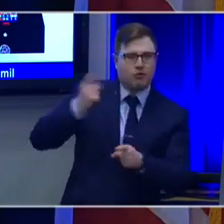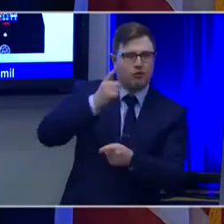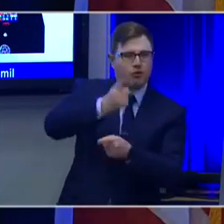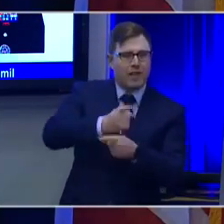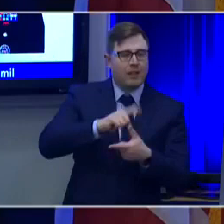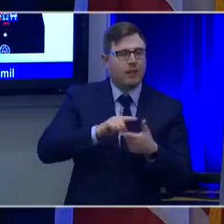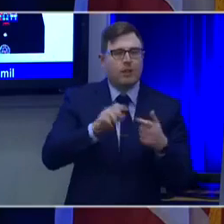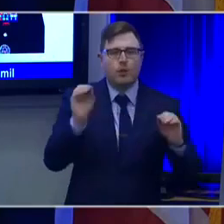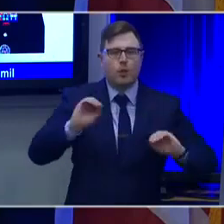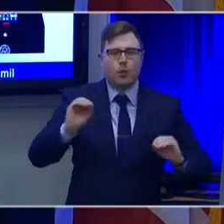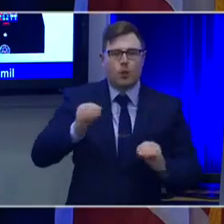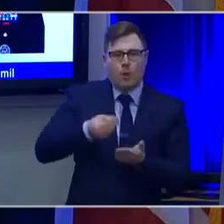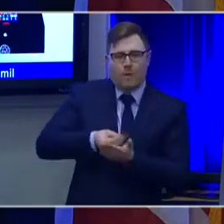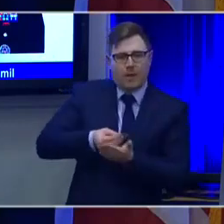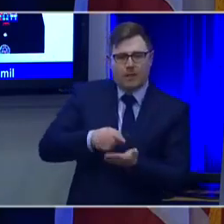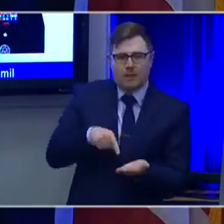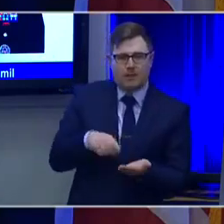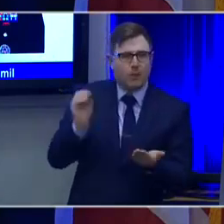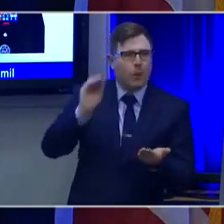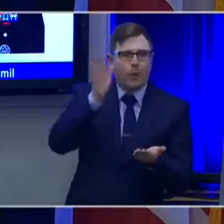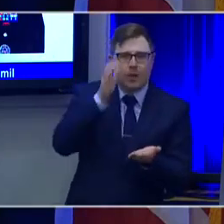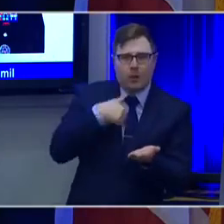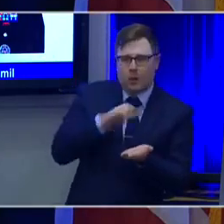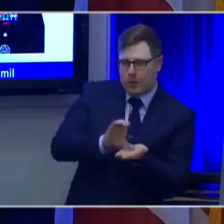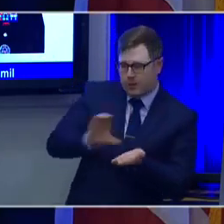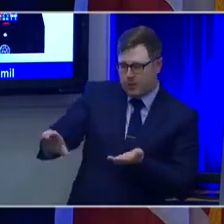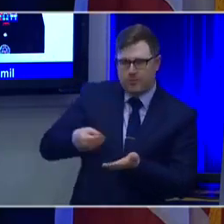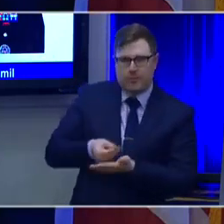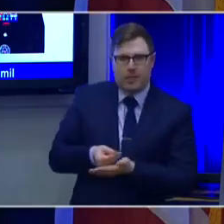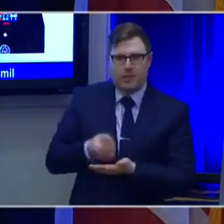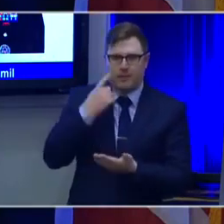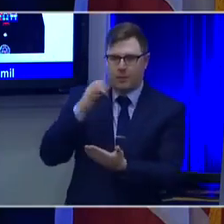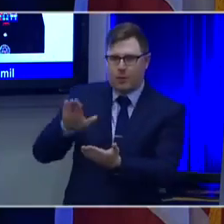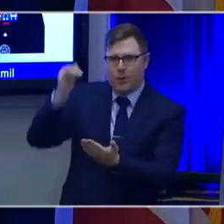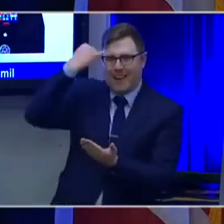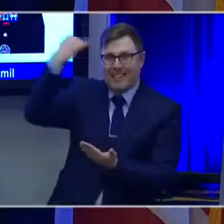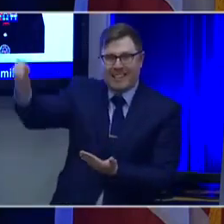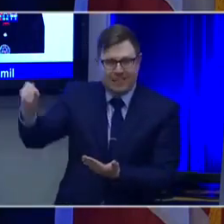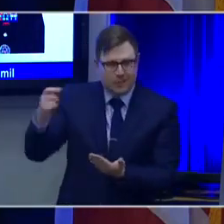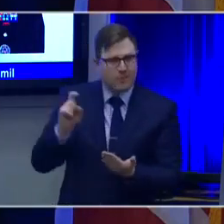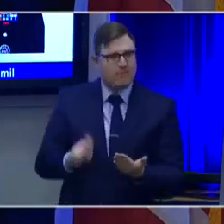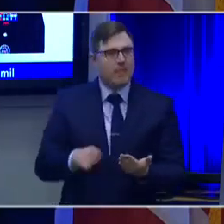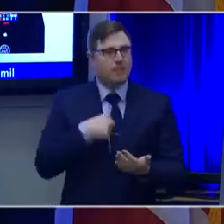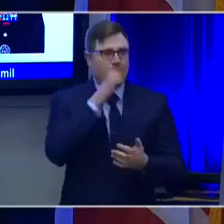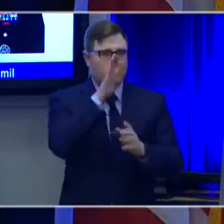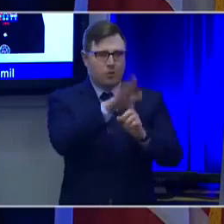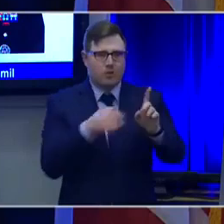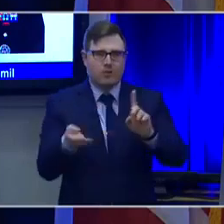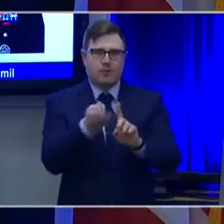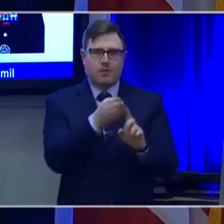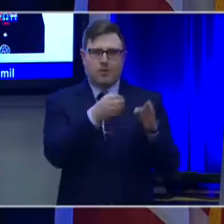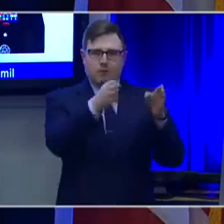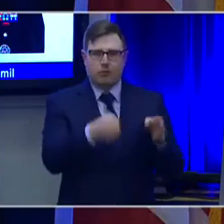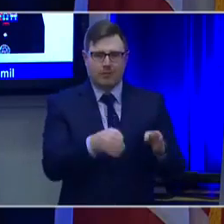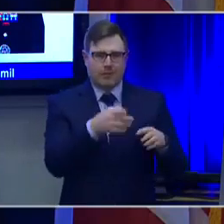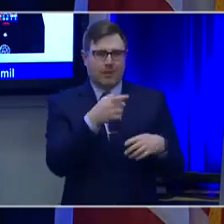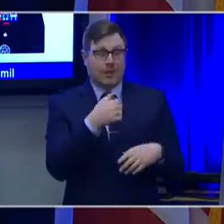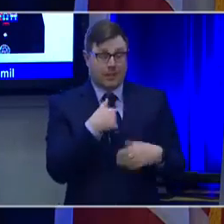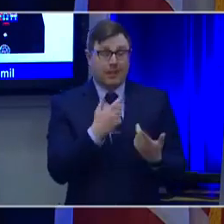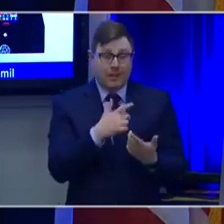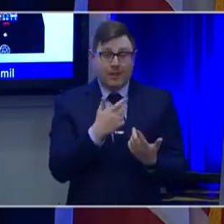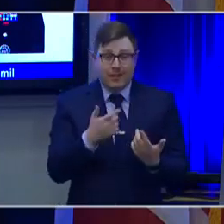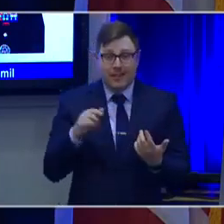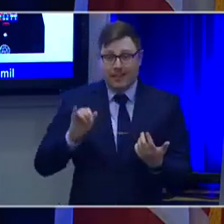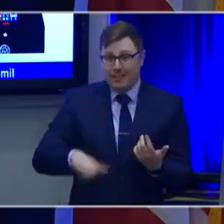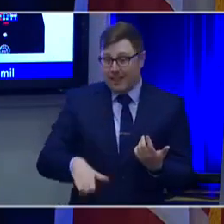for somebody to believe in you and take a chance on this new idea. And given the price tag of some of our projects, that had better be a fascinating